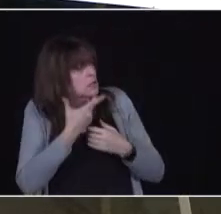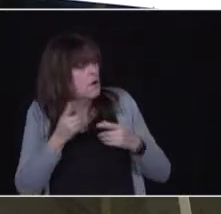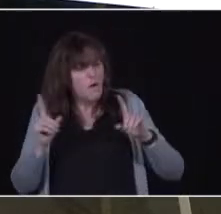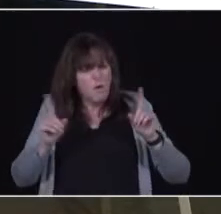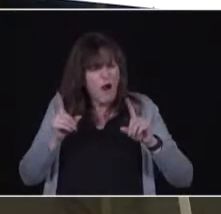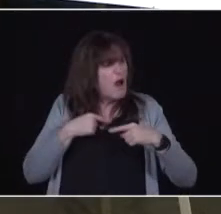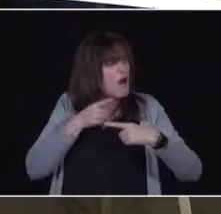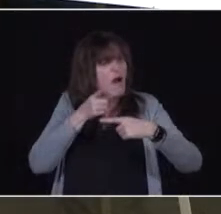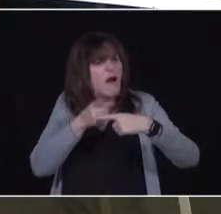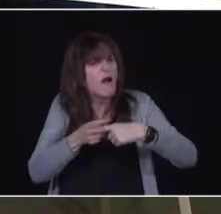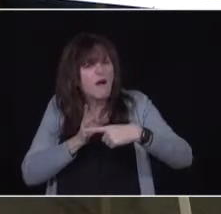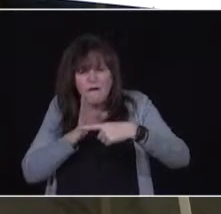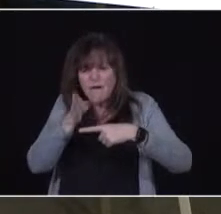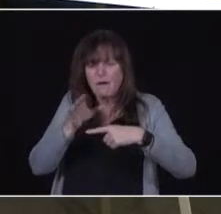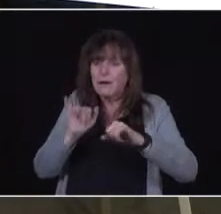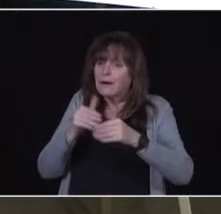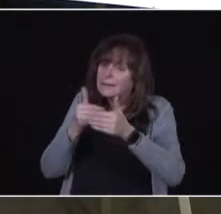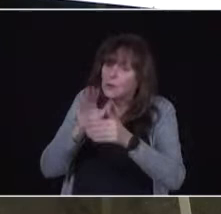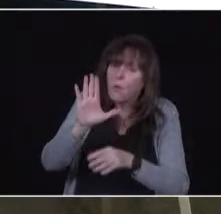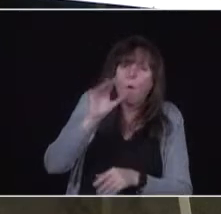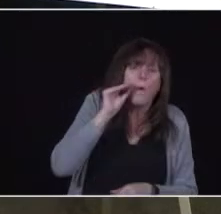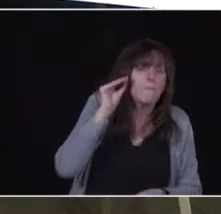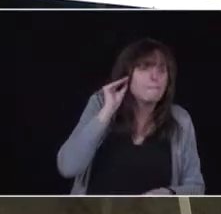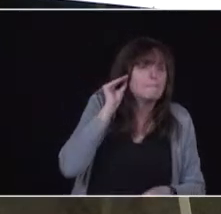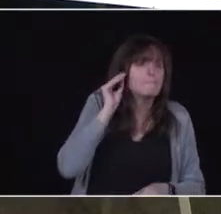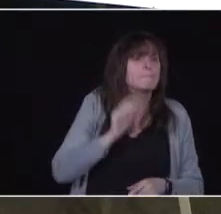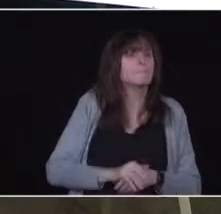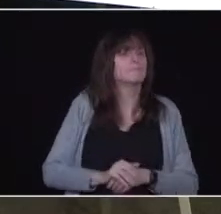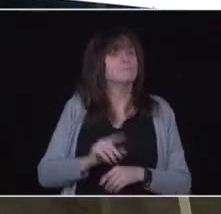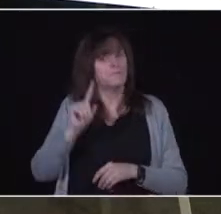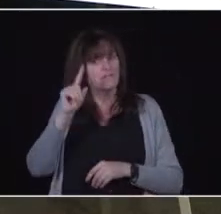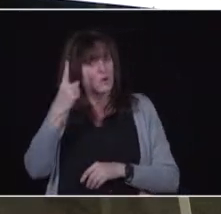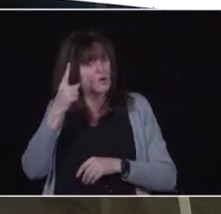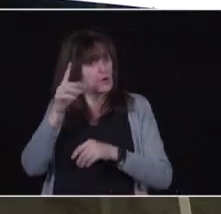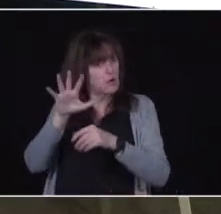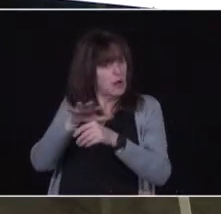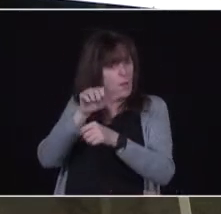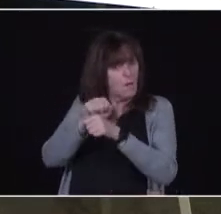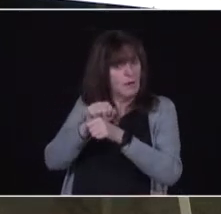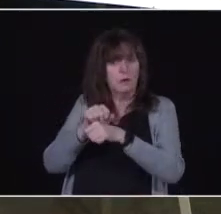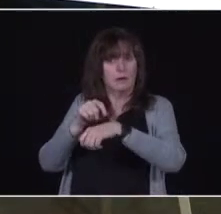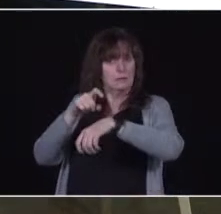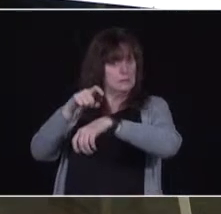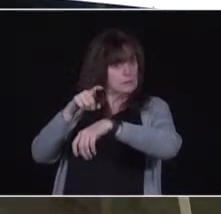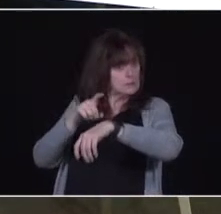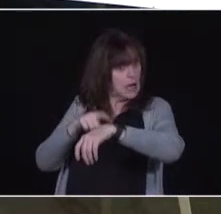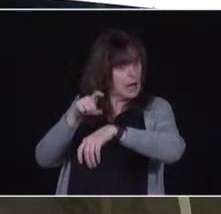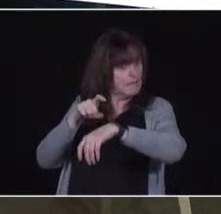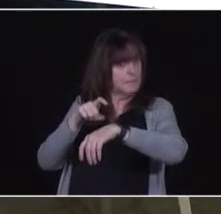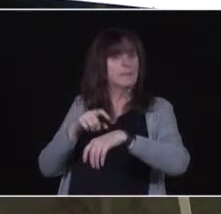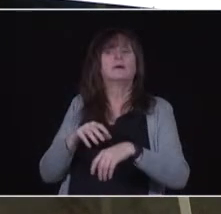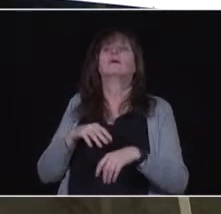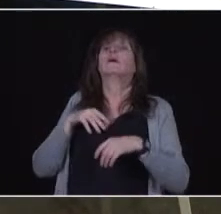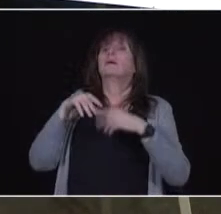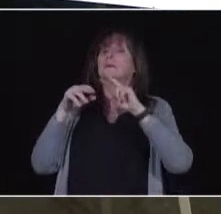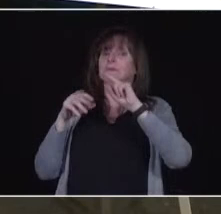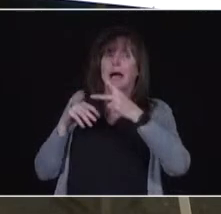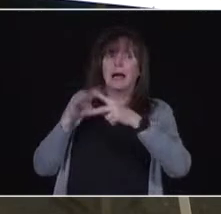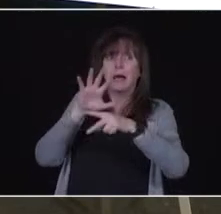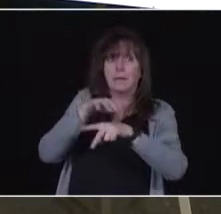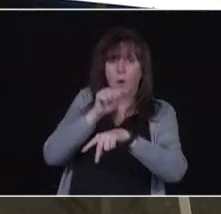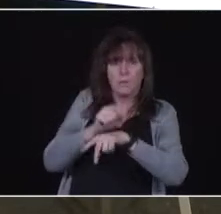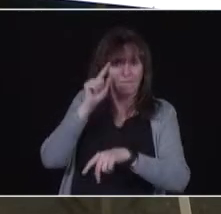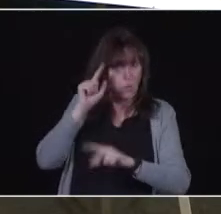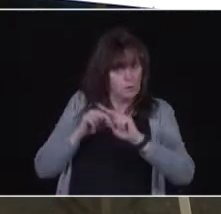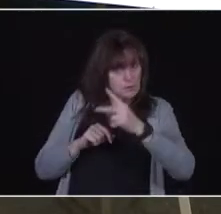where you live. And when you make the first appointment, you will make a second appointment to get the second needle into your arm and to get the immunization program